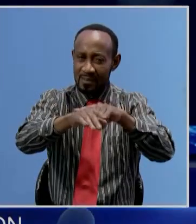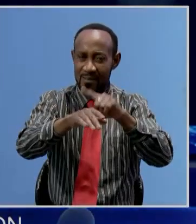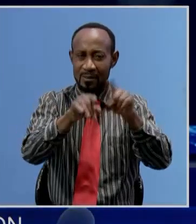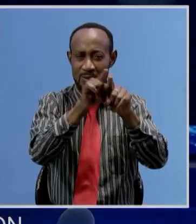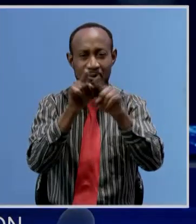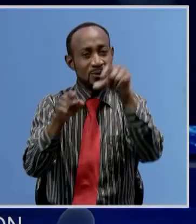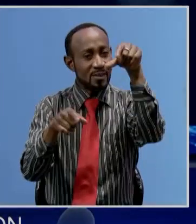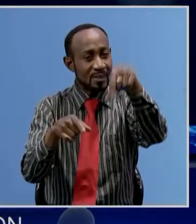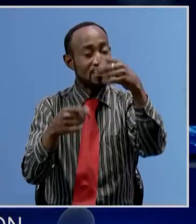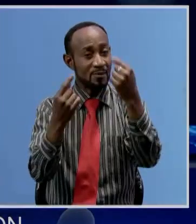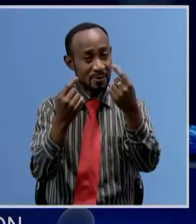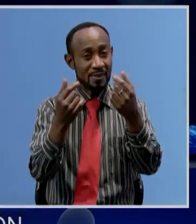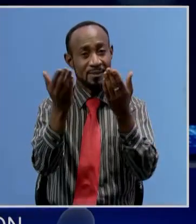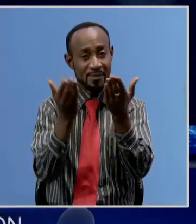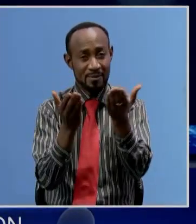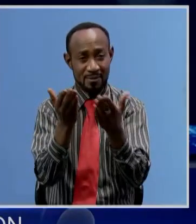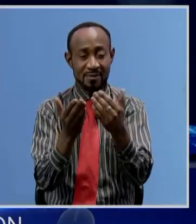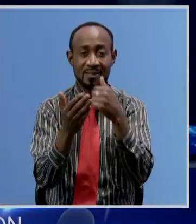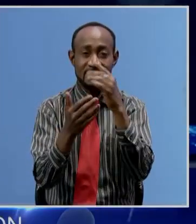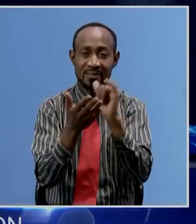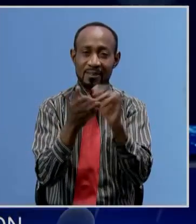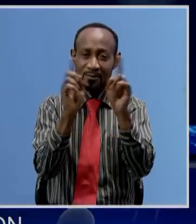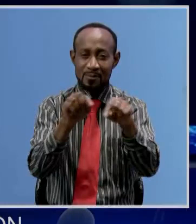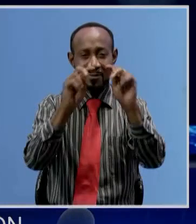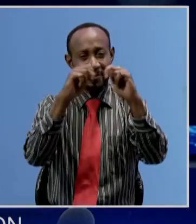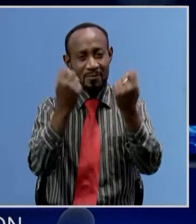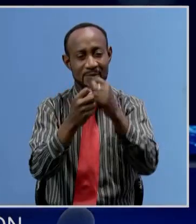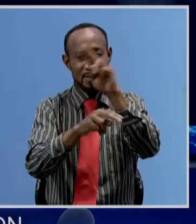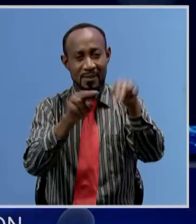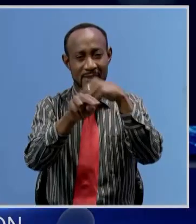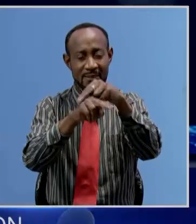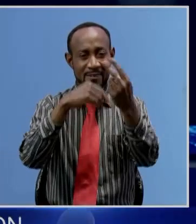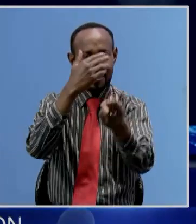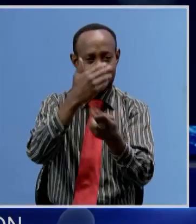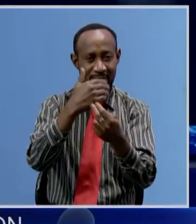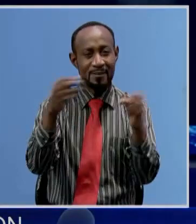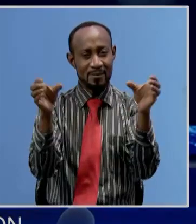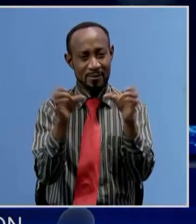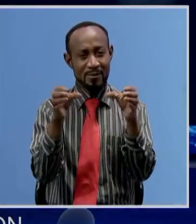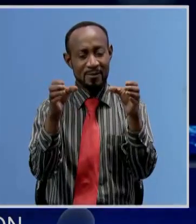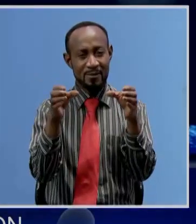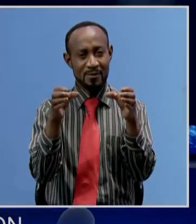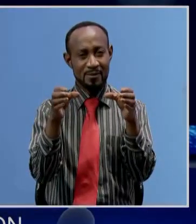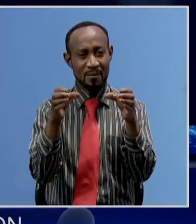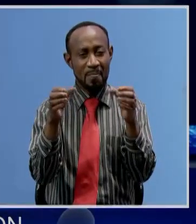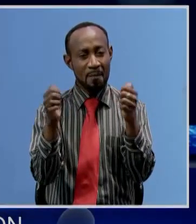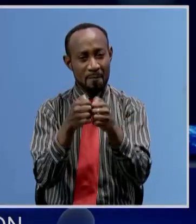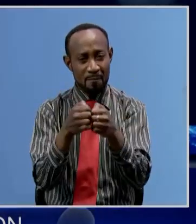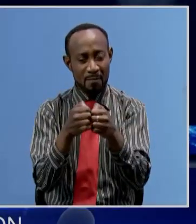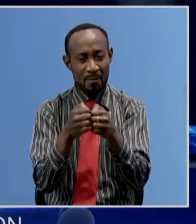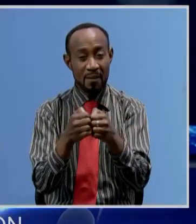quality financial services she said this when a team from the national savings and credit bank natsev led by chief